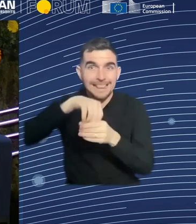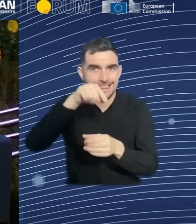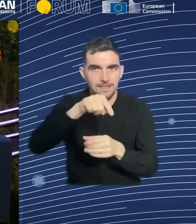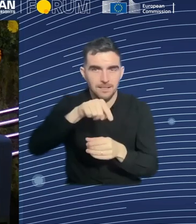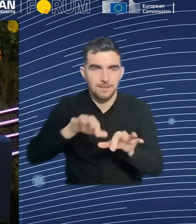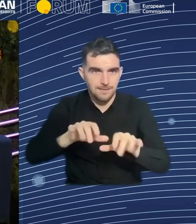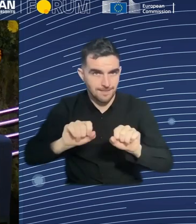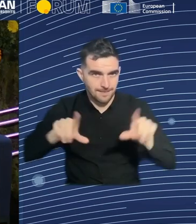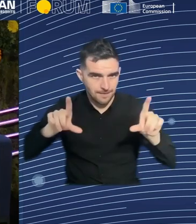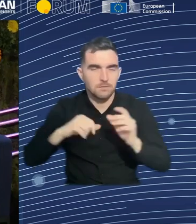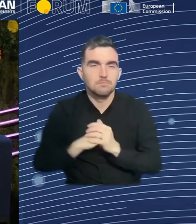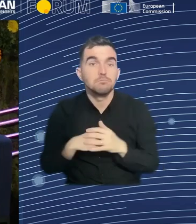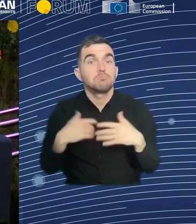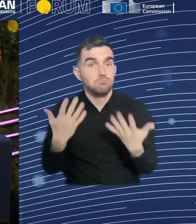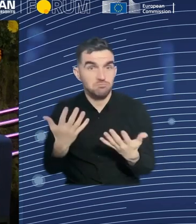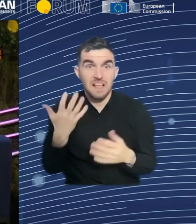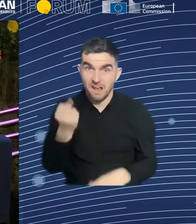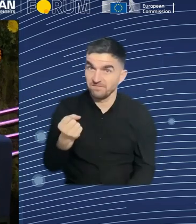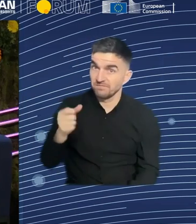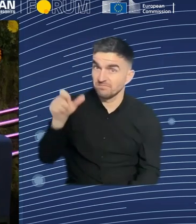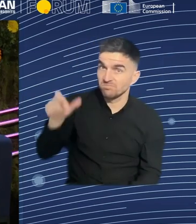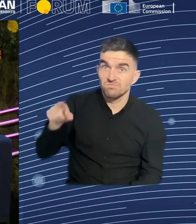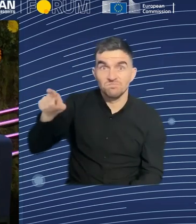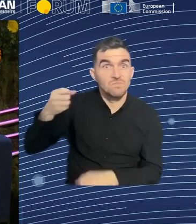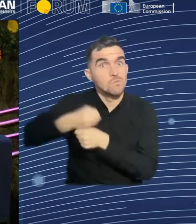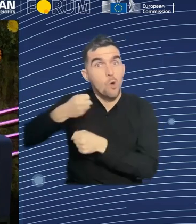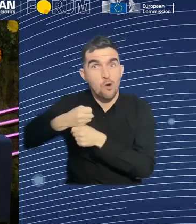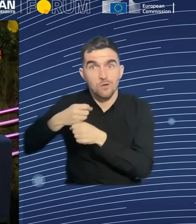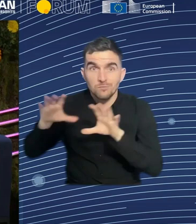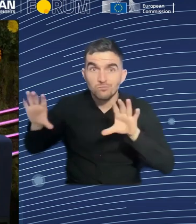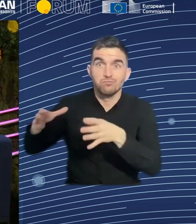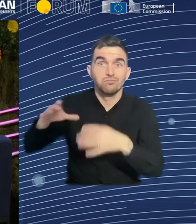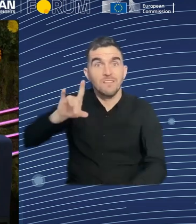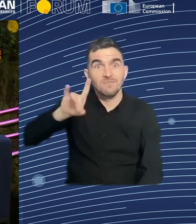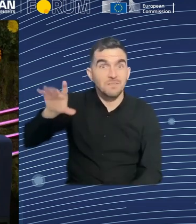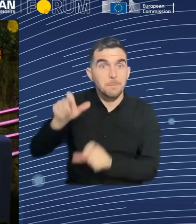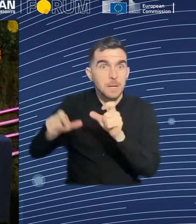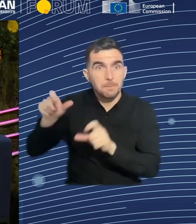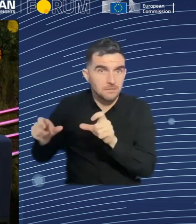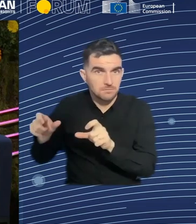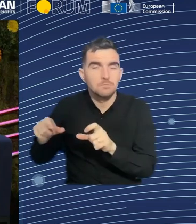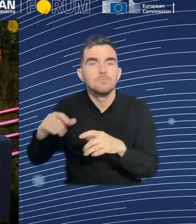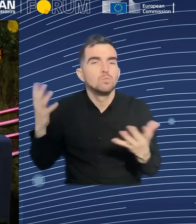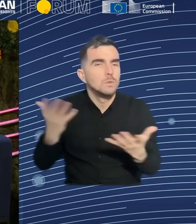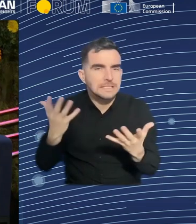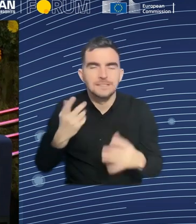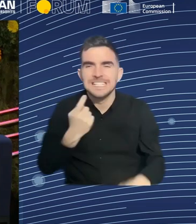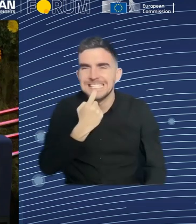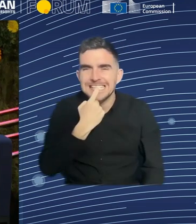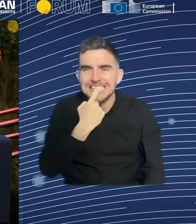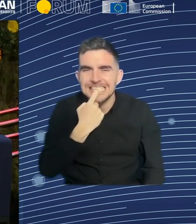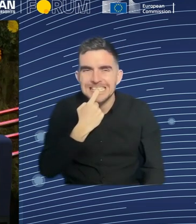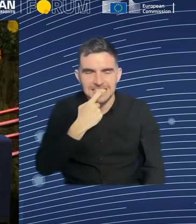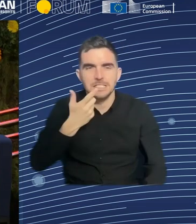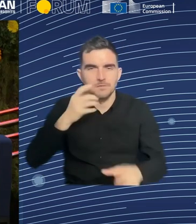München. And she has to upskill the staff with, because one of